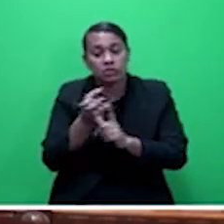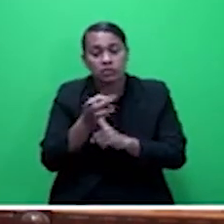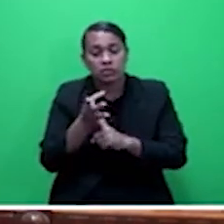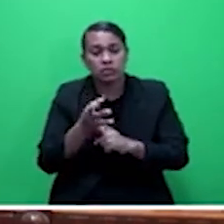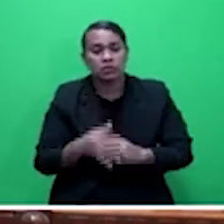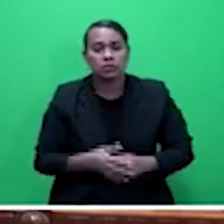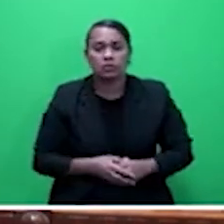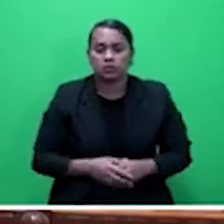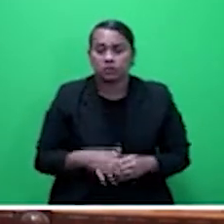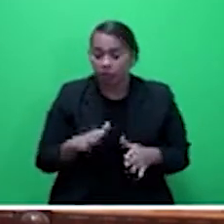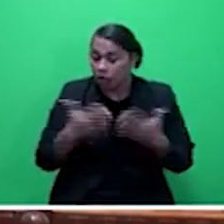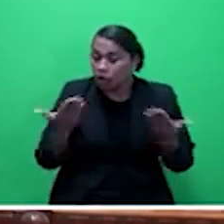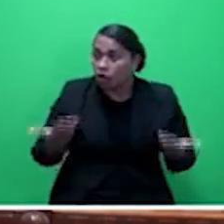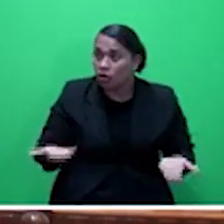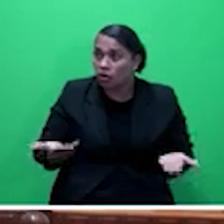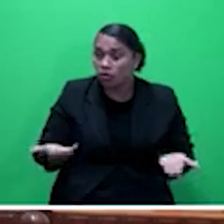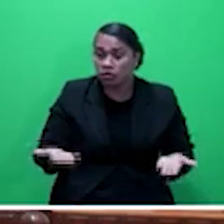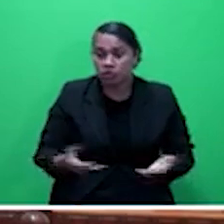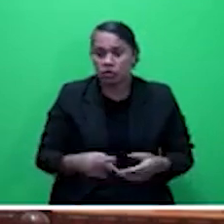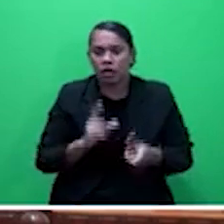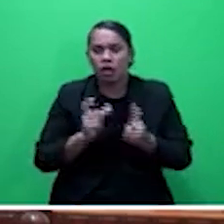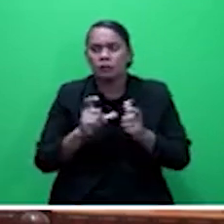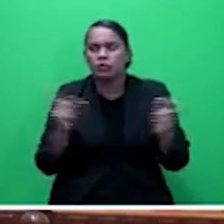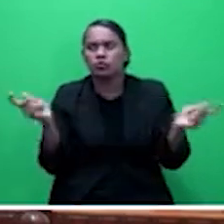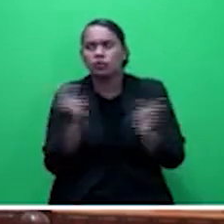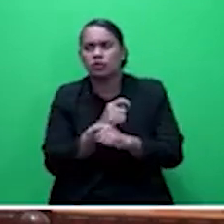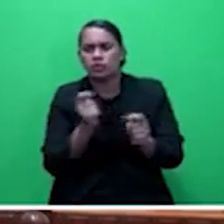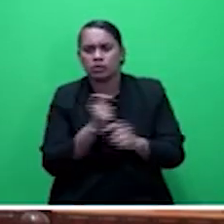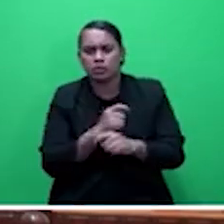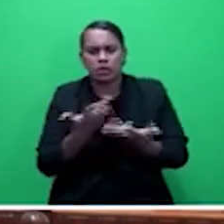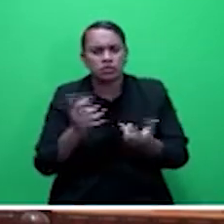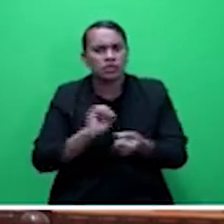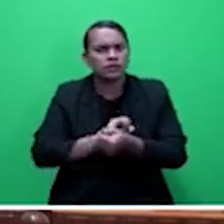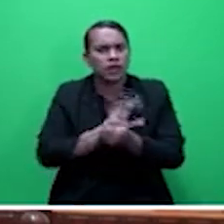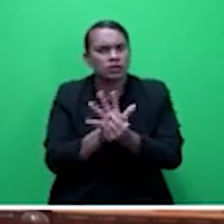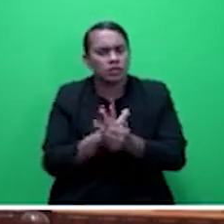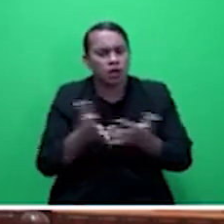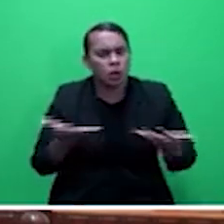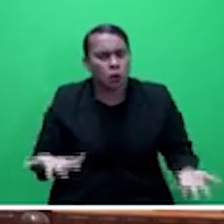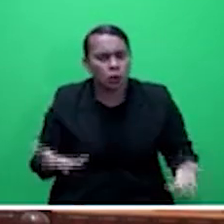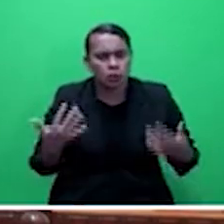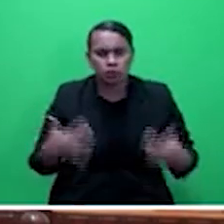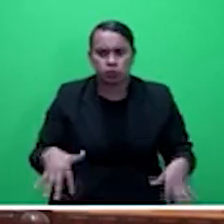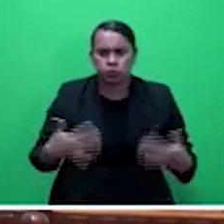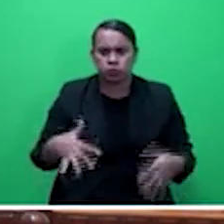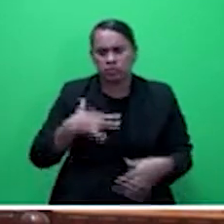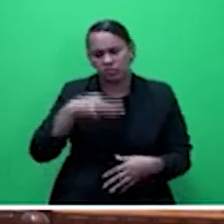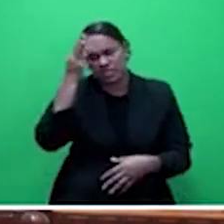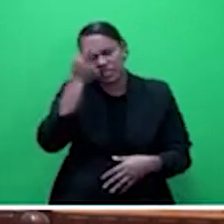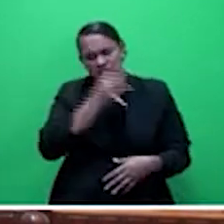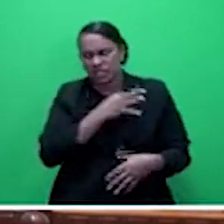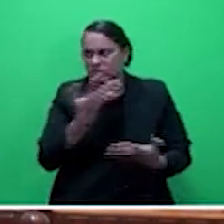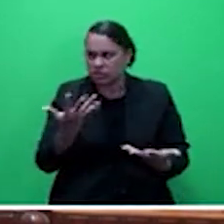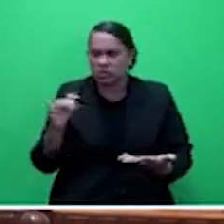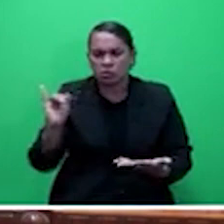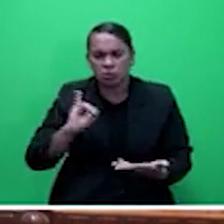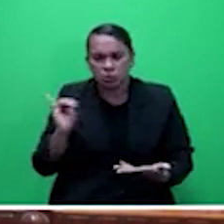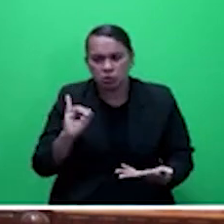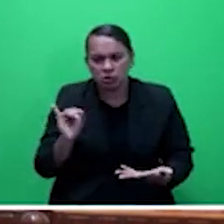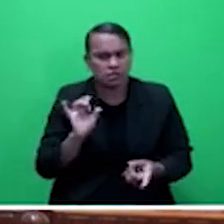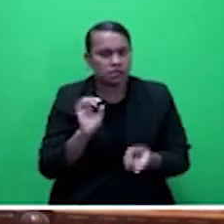day and age of climate change and COVID-19, I believe insurance would be very much